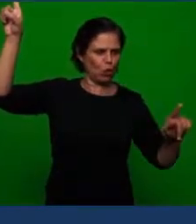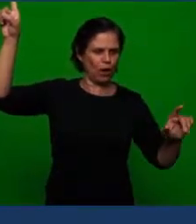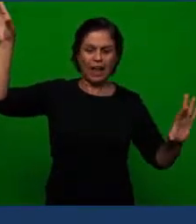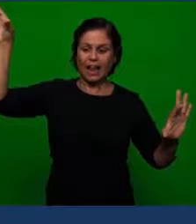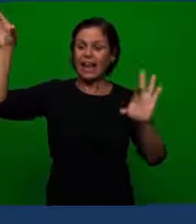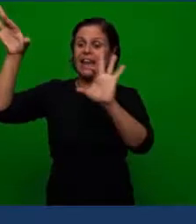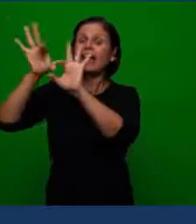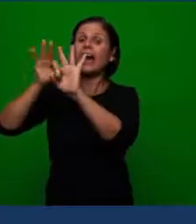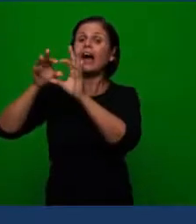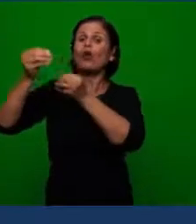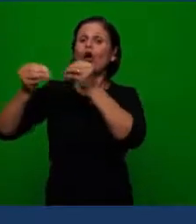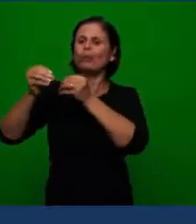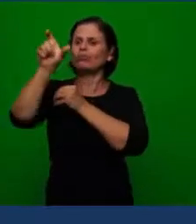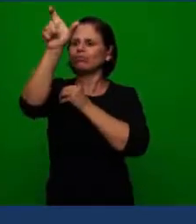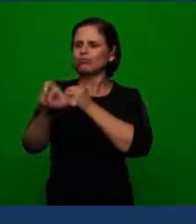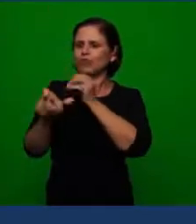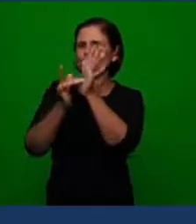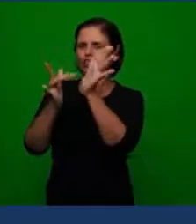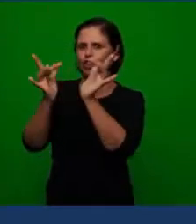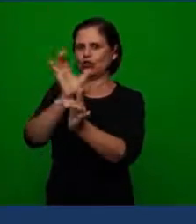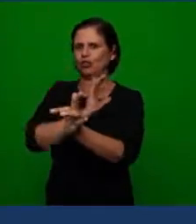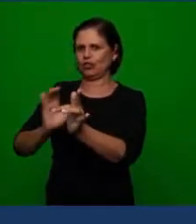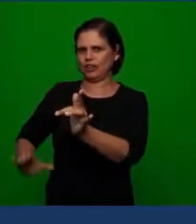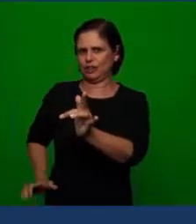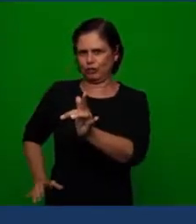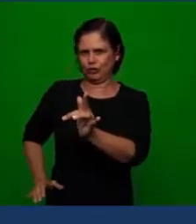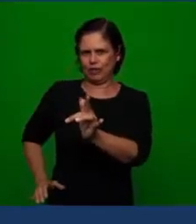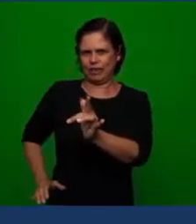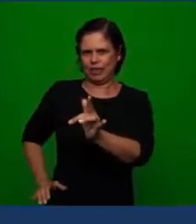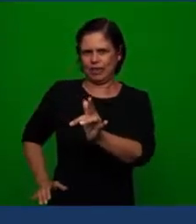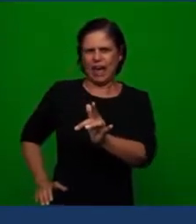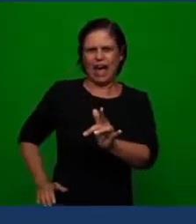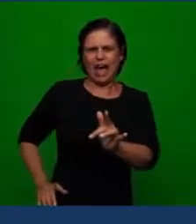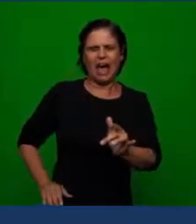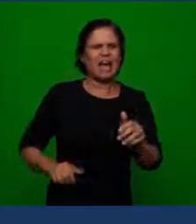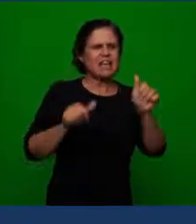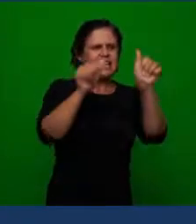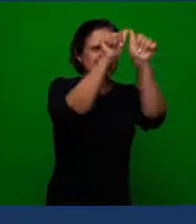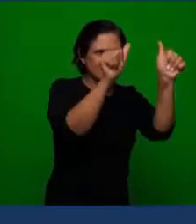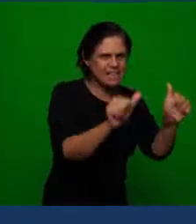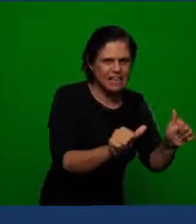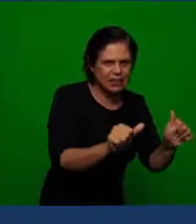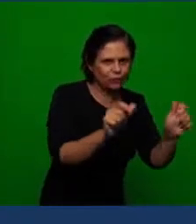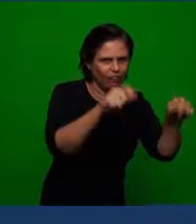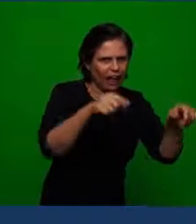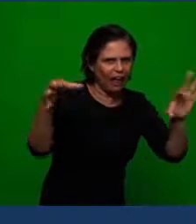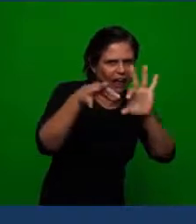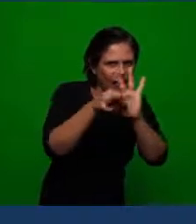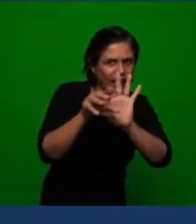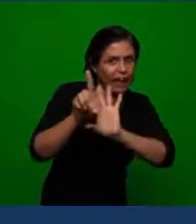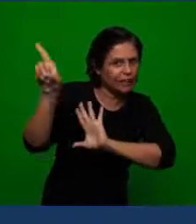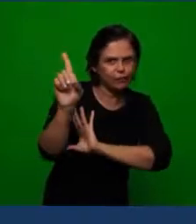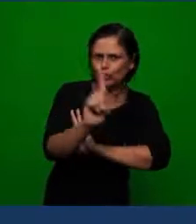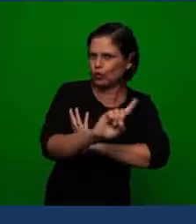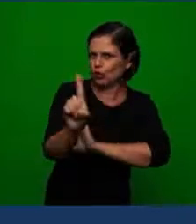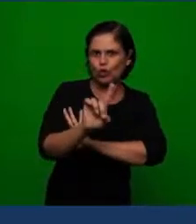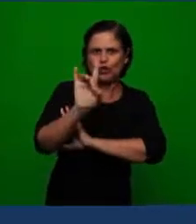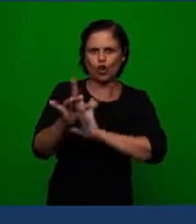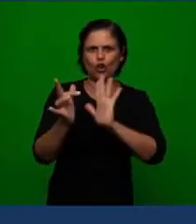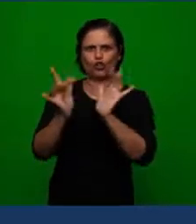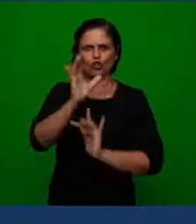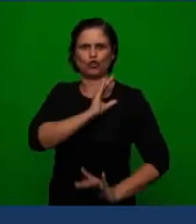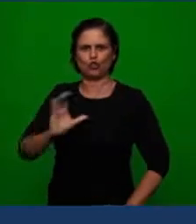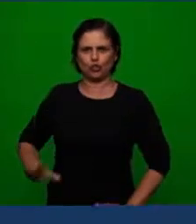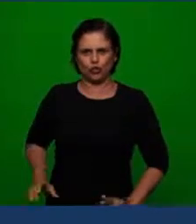so there was no other mediator other than Jesus there are not saints or men that can do this